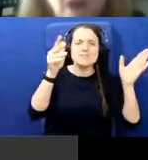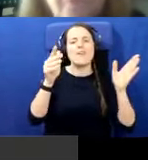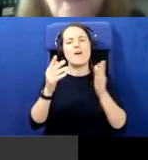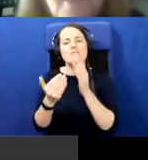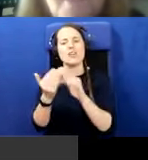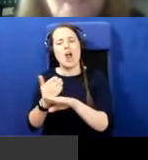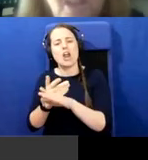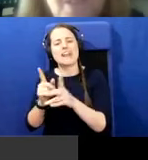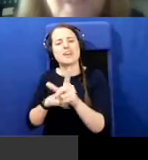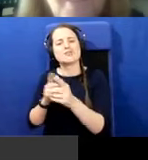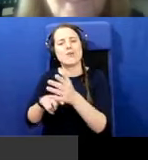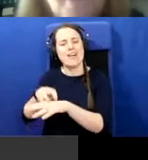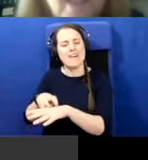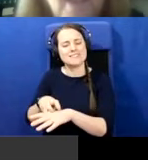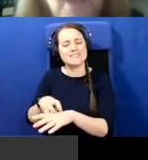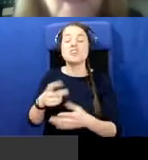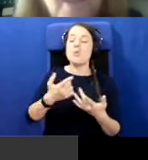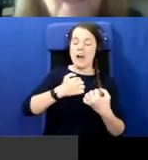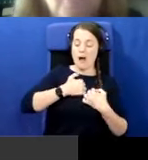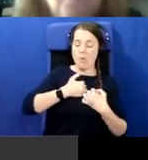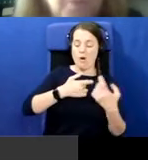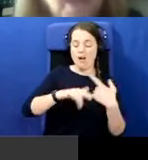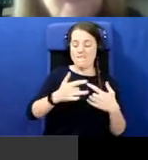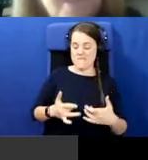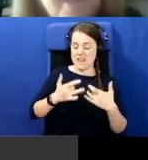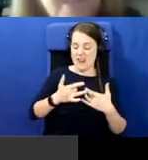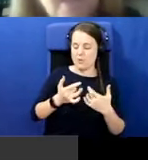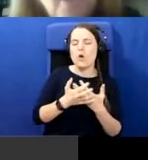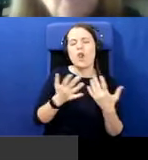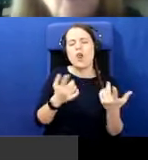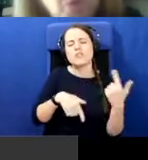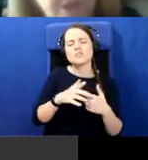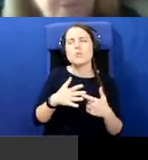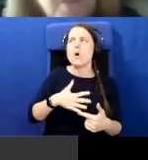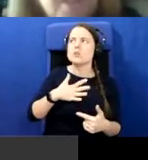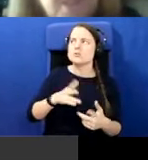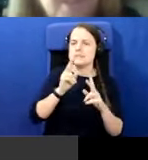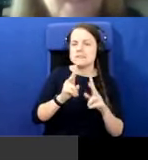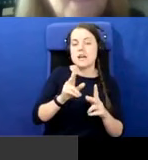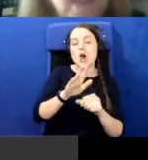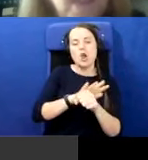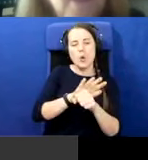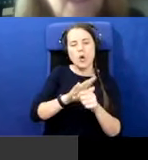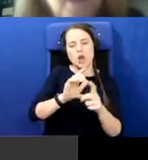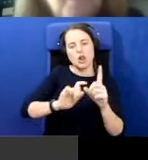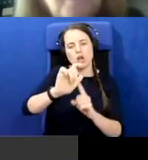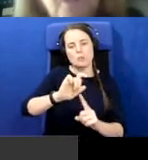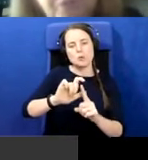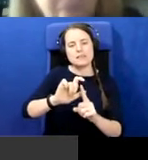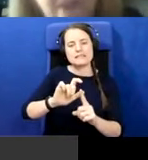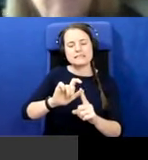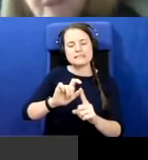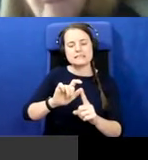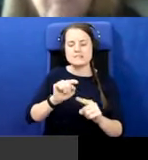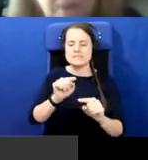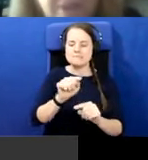we're, our feeling is that a lot of this, uh, uh, we would like to see local communities, uh, you know,